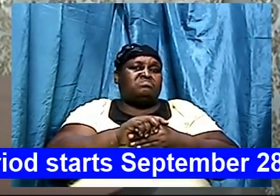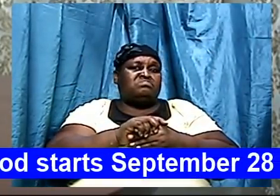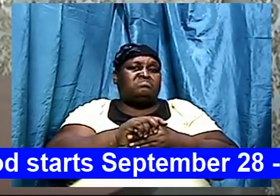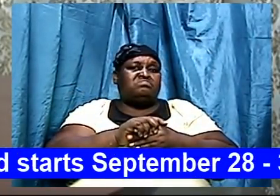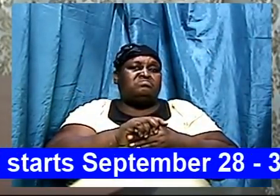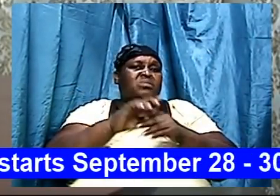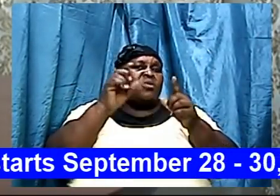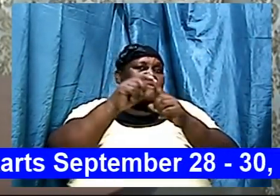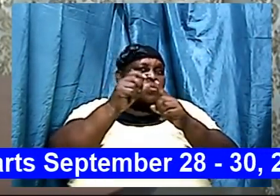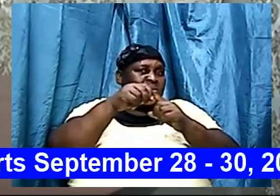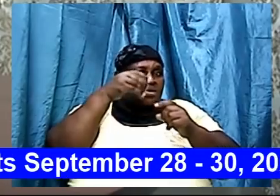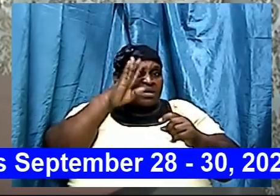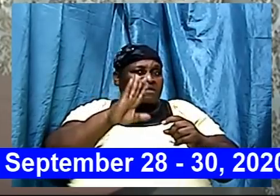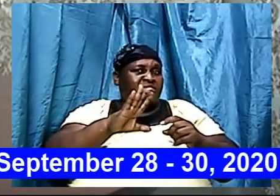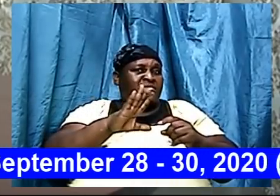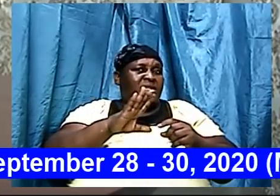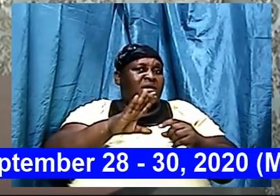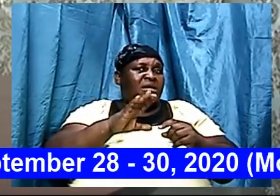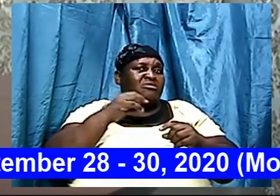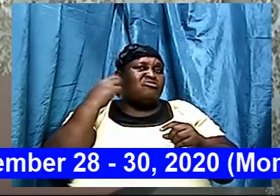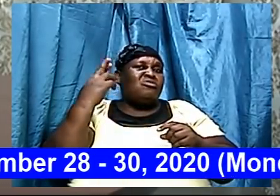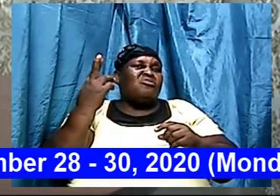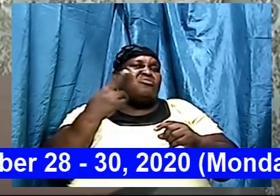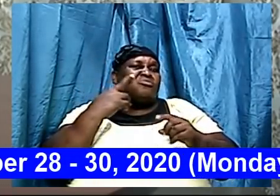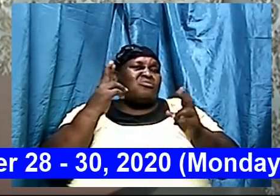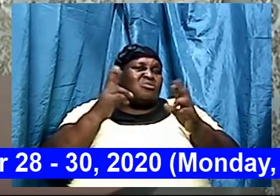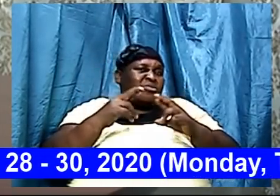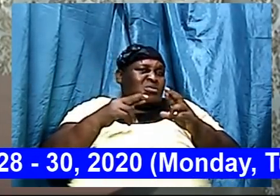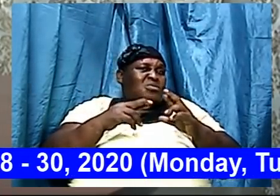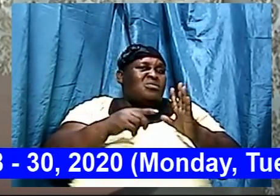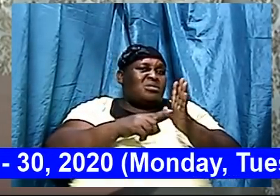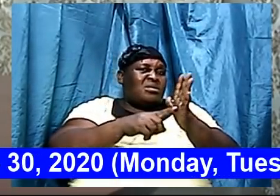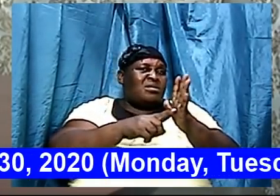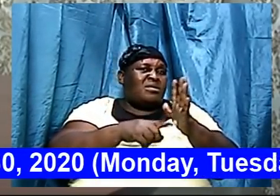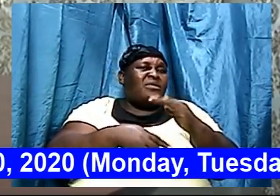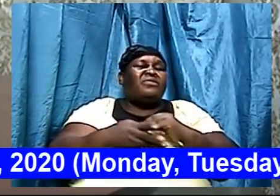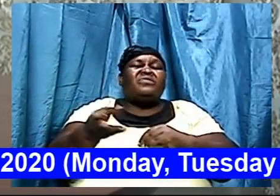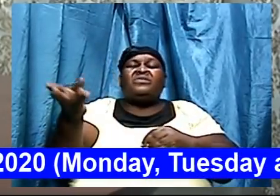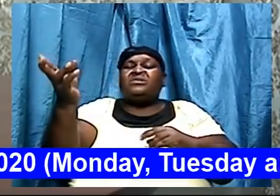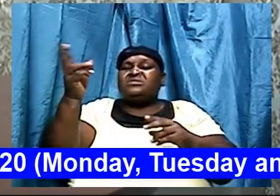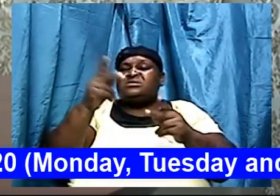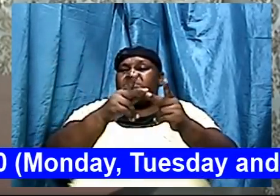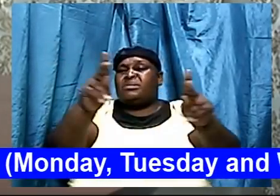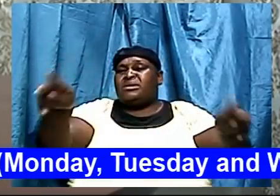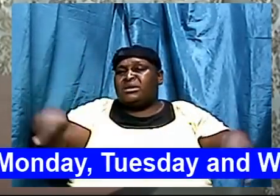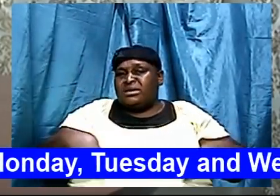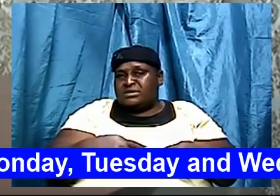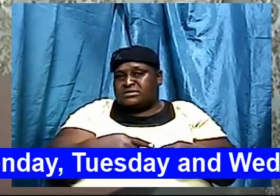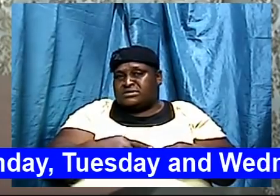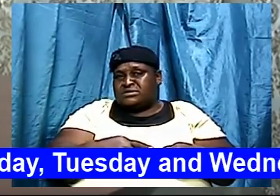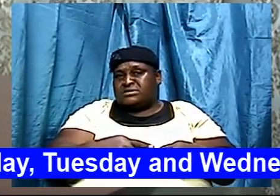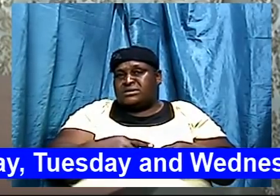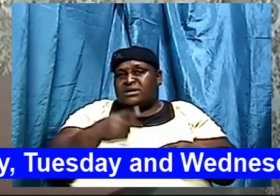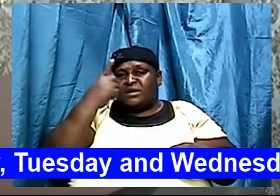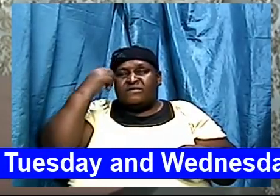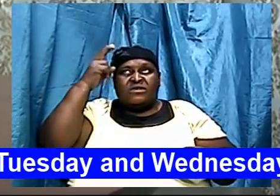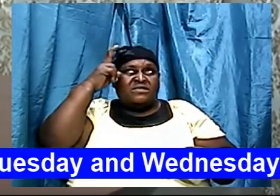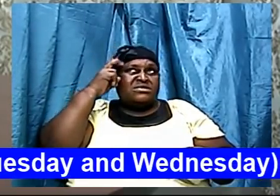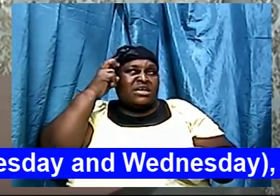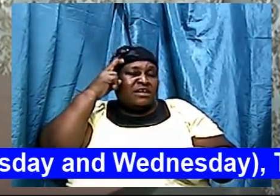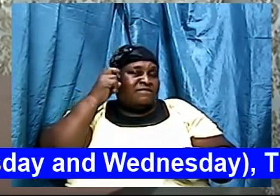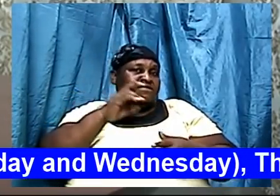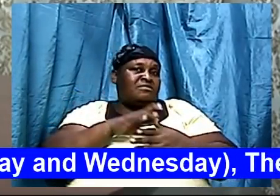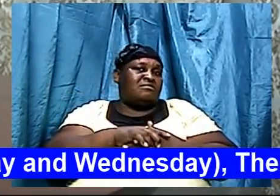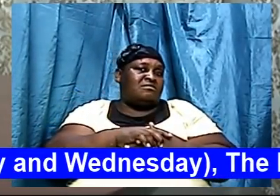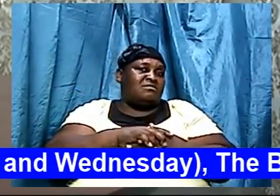the word of God already declared in Revelation that there's a place reserved for the devil he's going to be cast into the